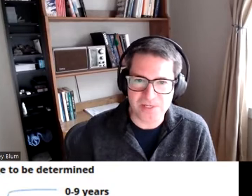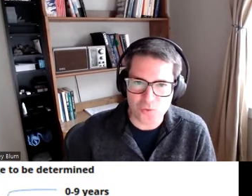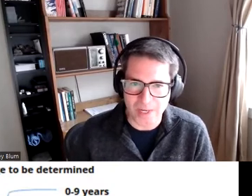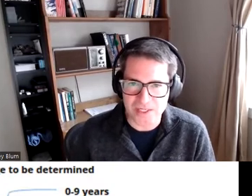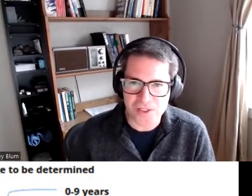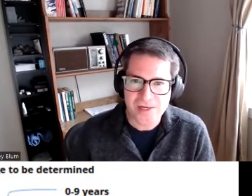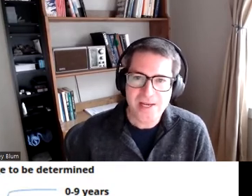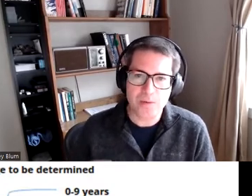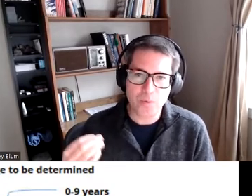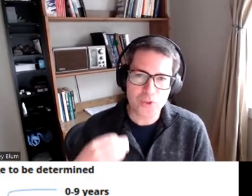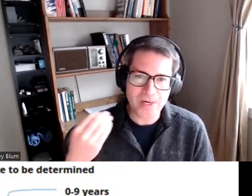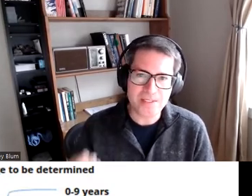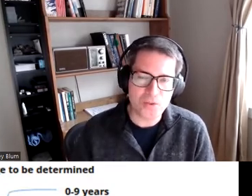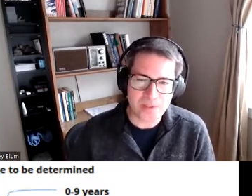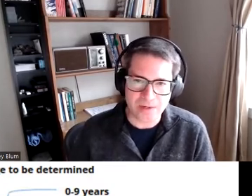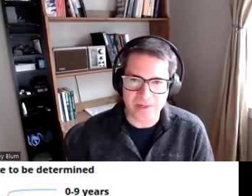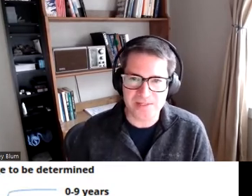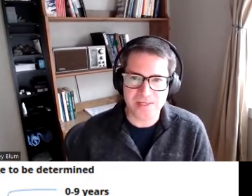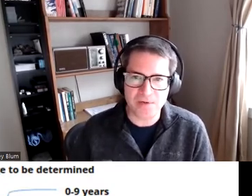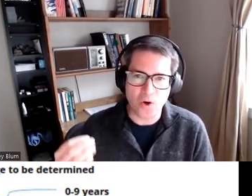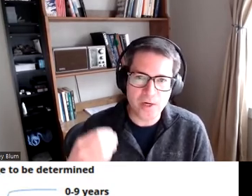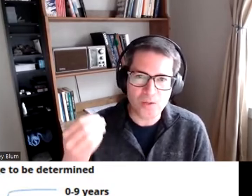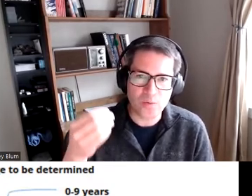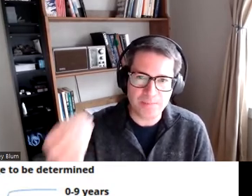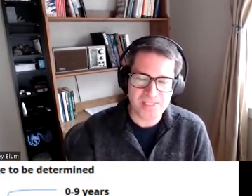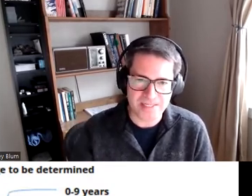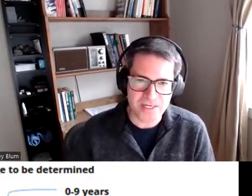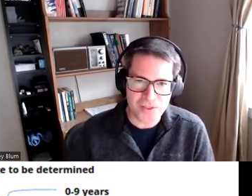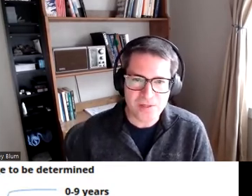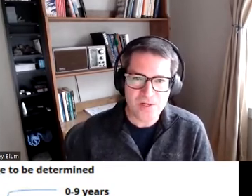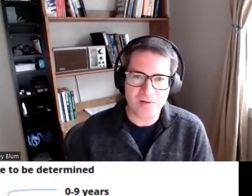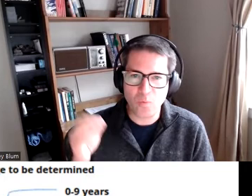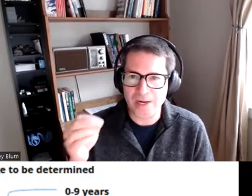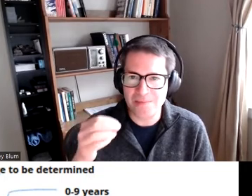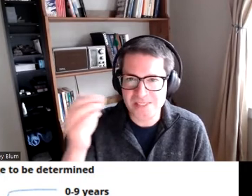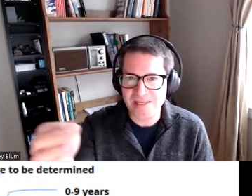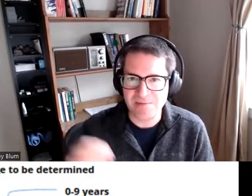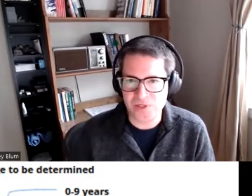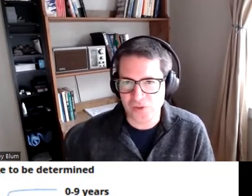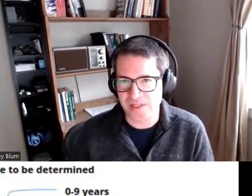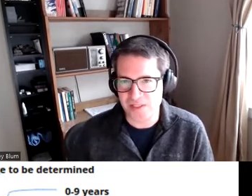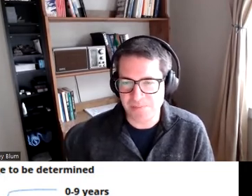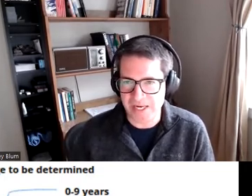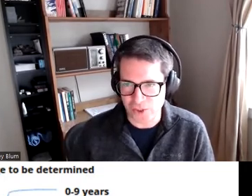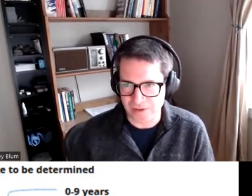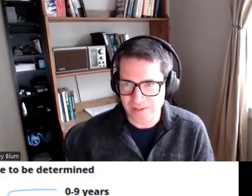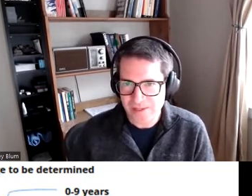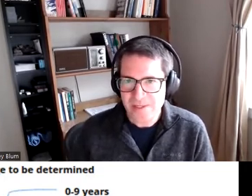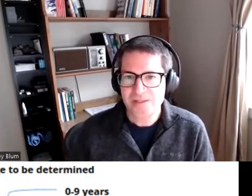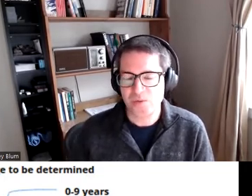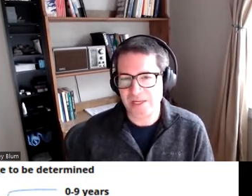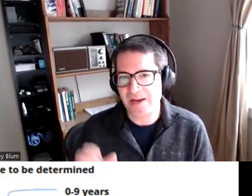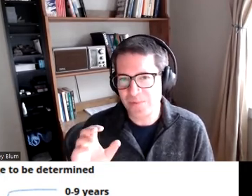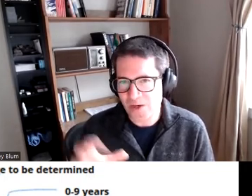size of each wedge and what we're trying to do there is give an audio representation of what i'm seeing visually in this pie chart